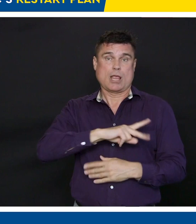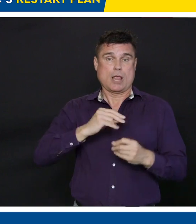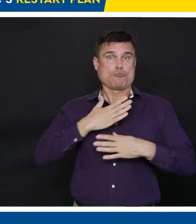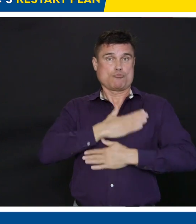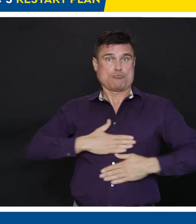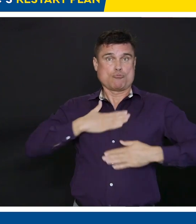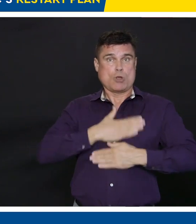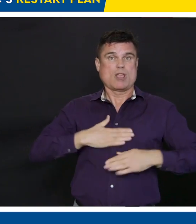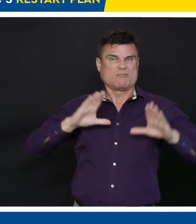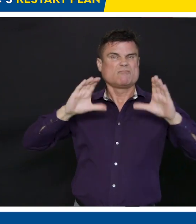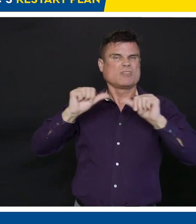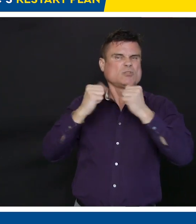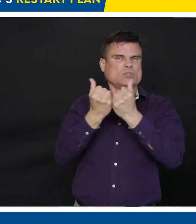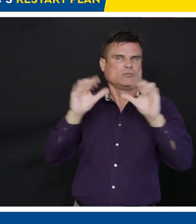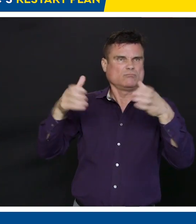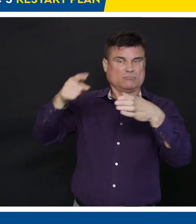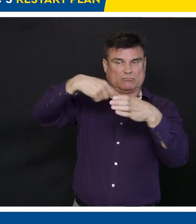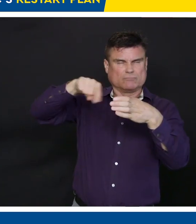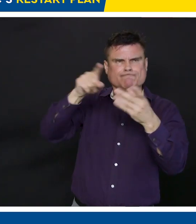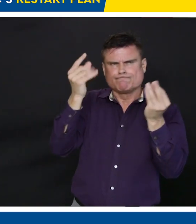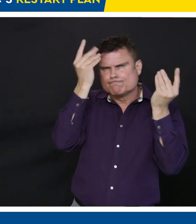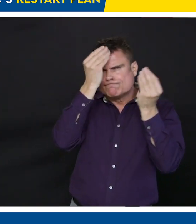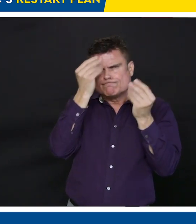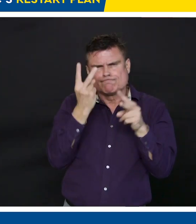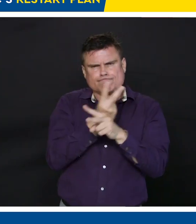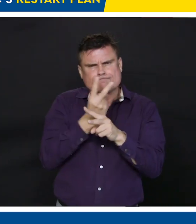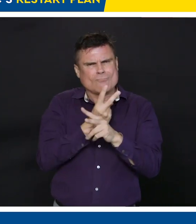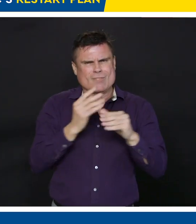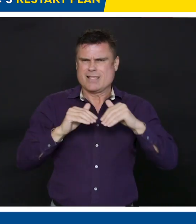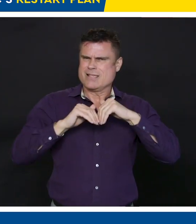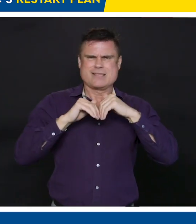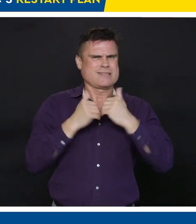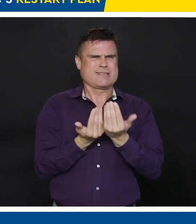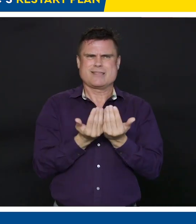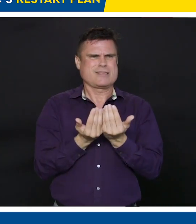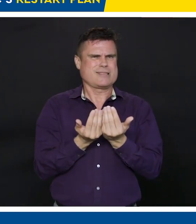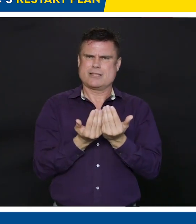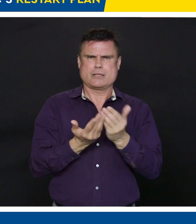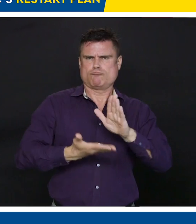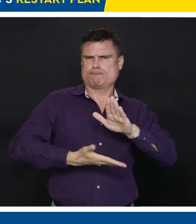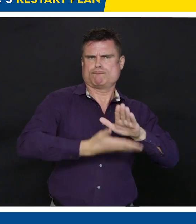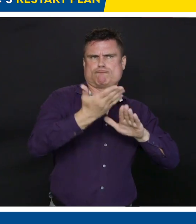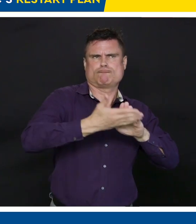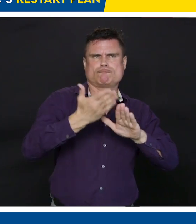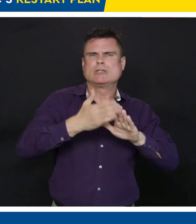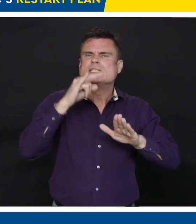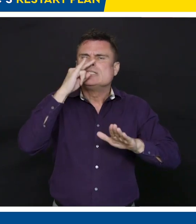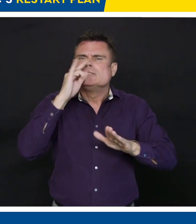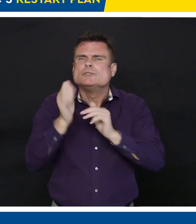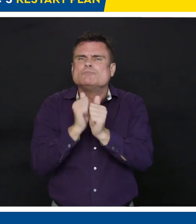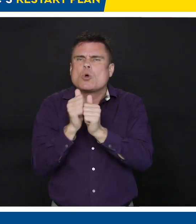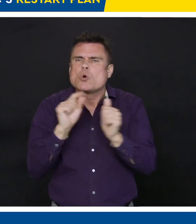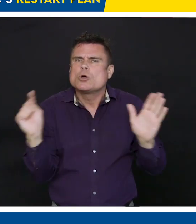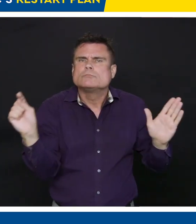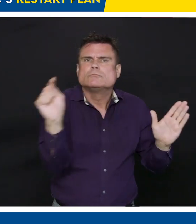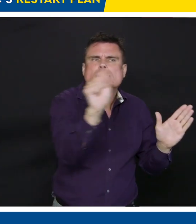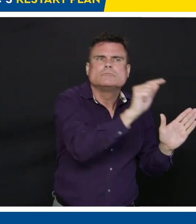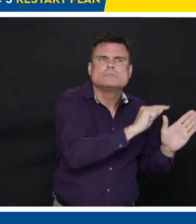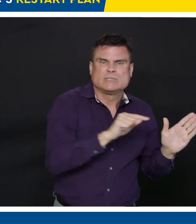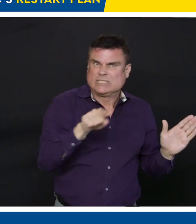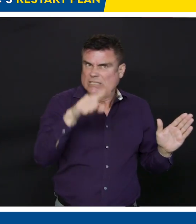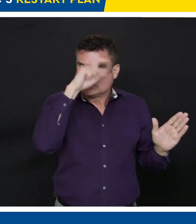find ways that kids' sports and summer camps and all of the things that make for an exciting summer for young people